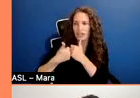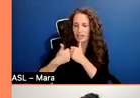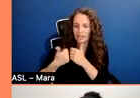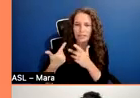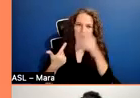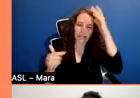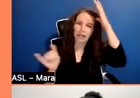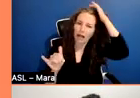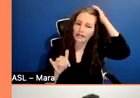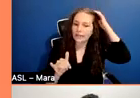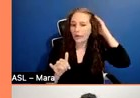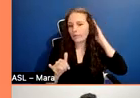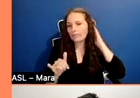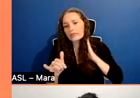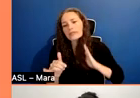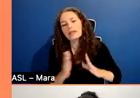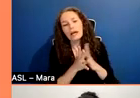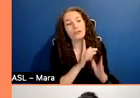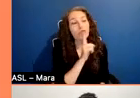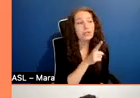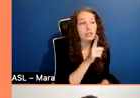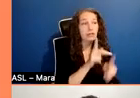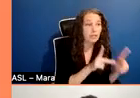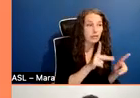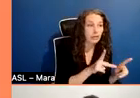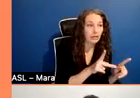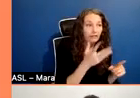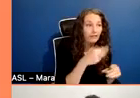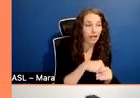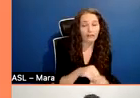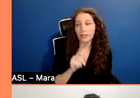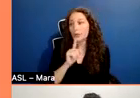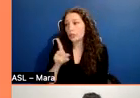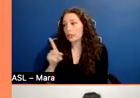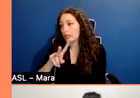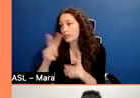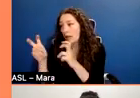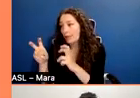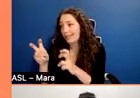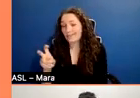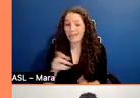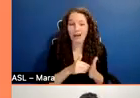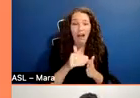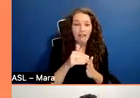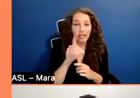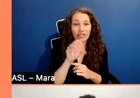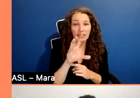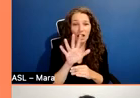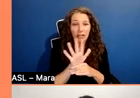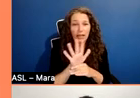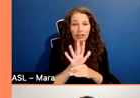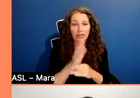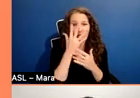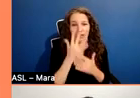people, real topics. You know, you hear people say, uh, documentary films can be really sad, although I think that's changing. And